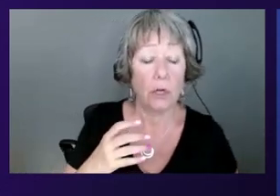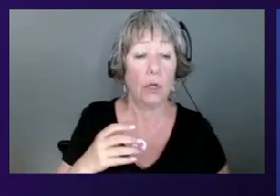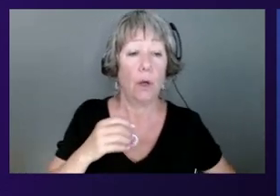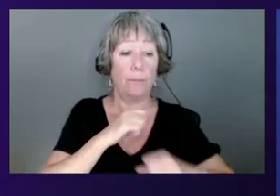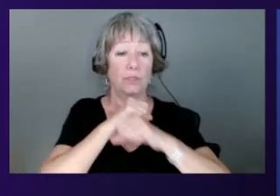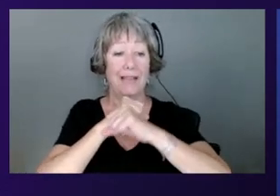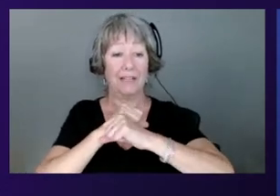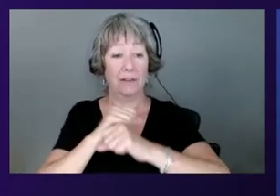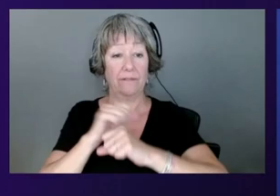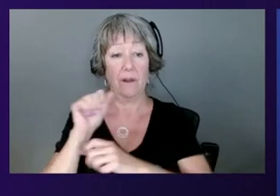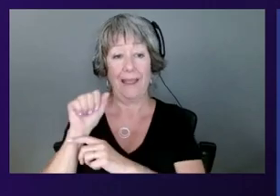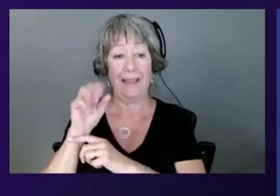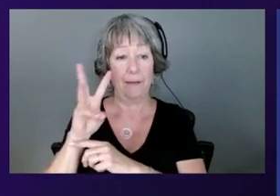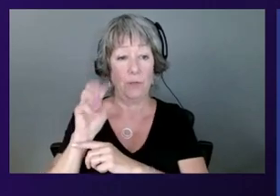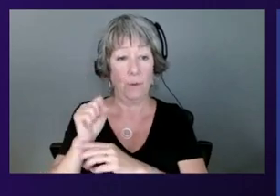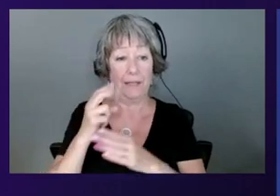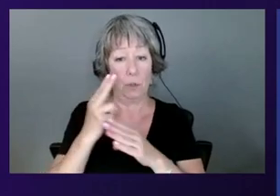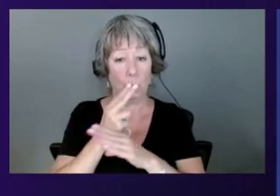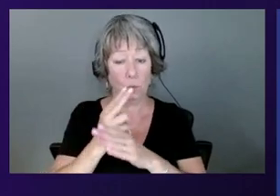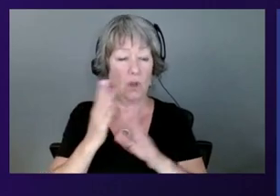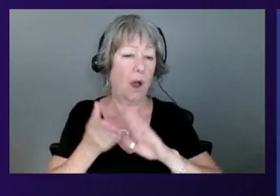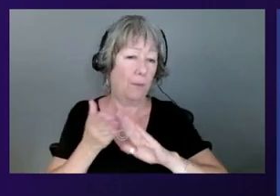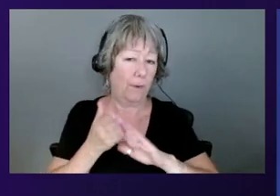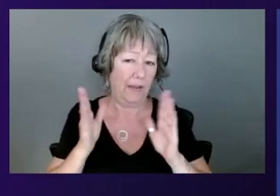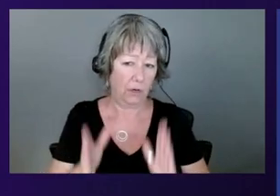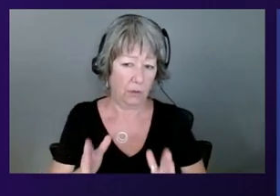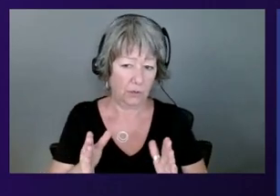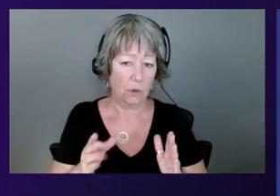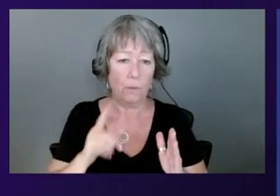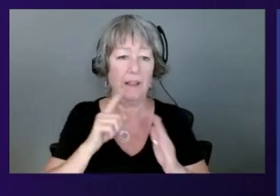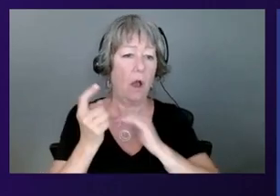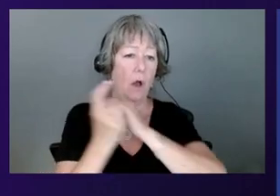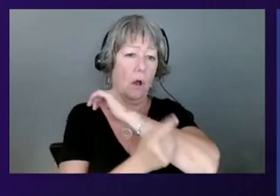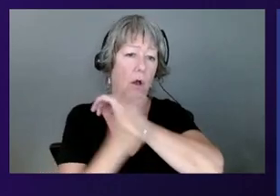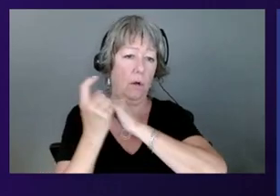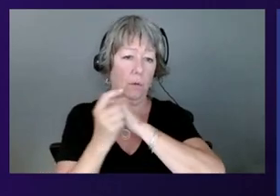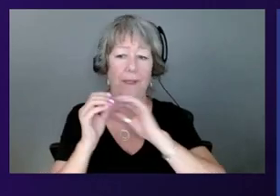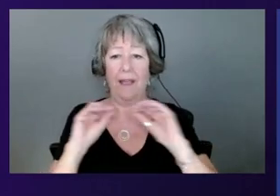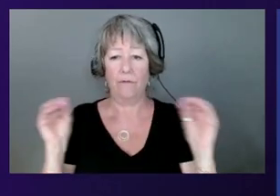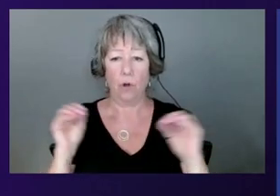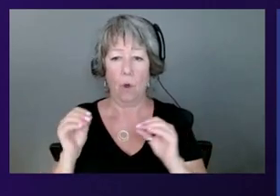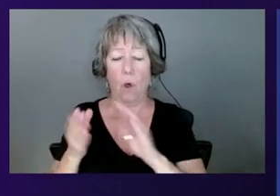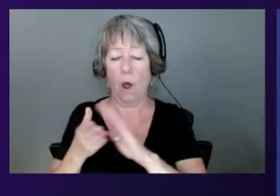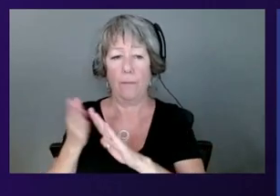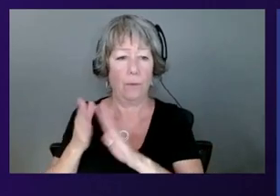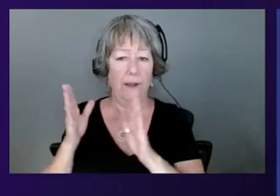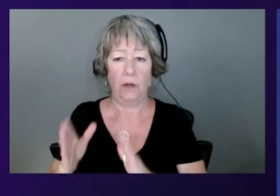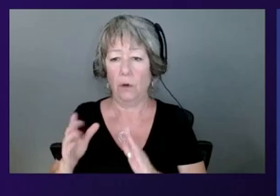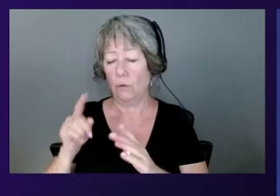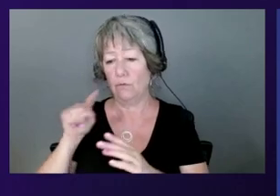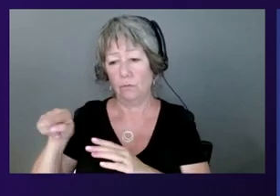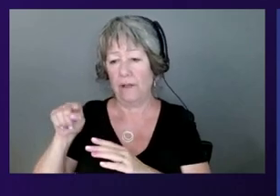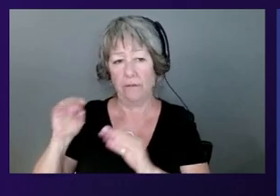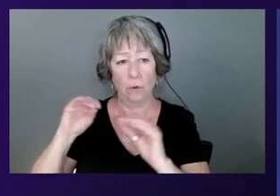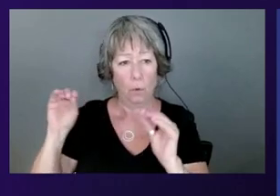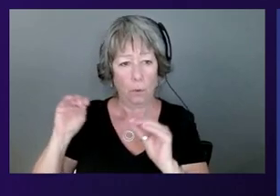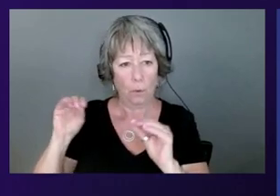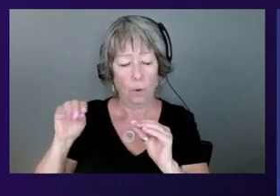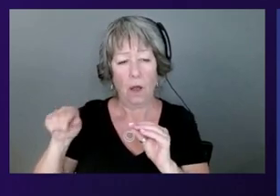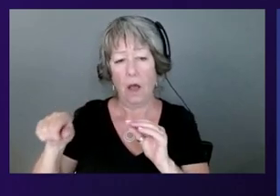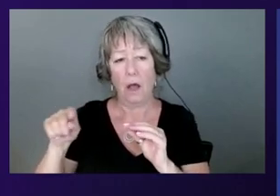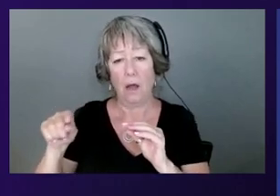have that with the Nitro system, where by default, there's no operator access for AWS operators. If you're looking to protect